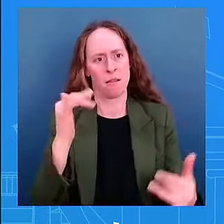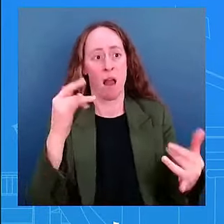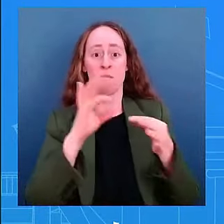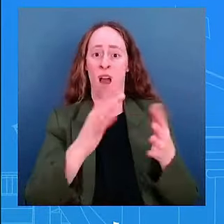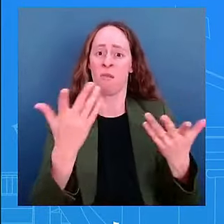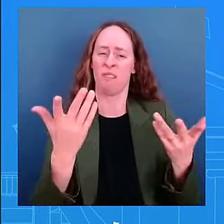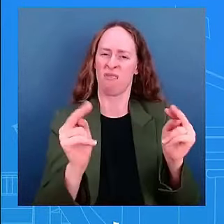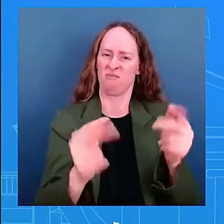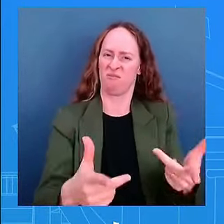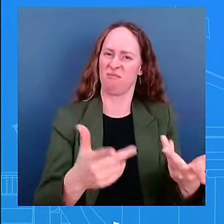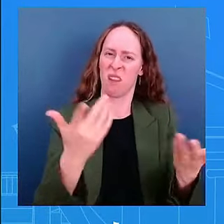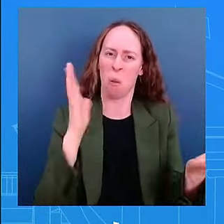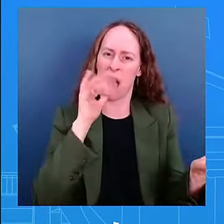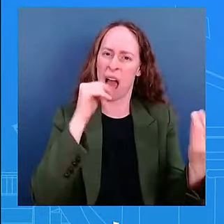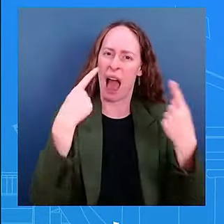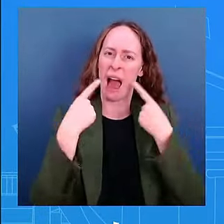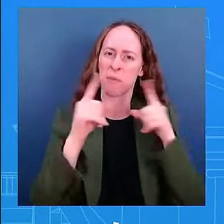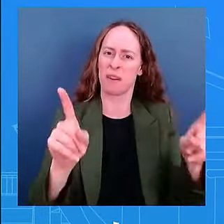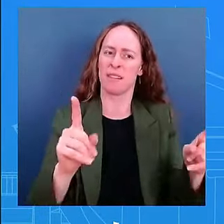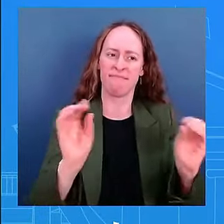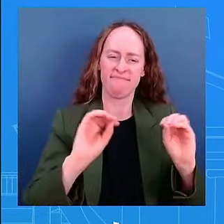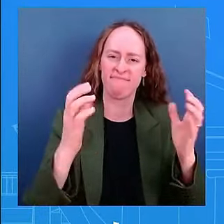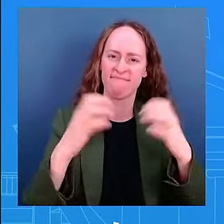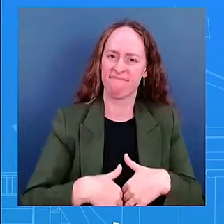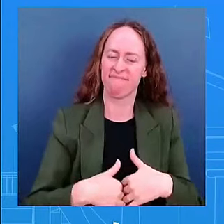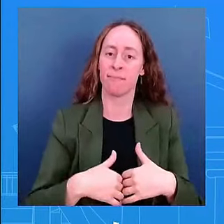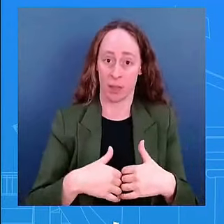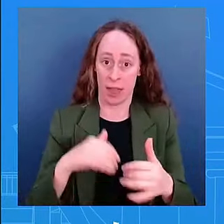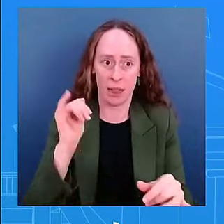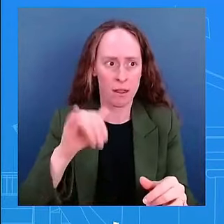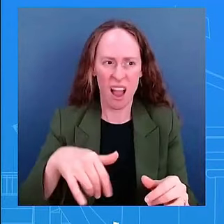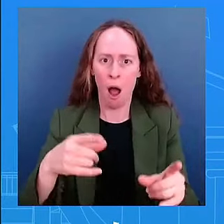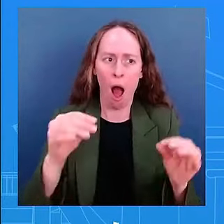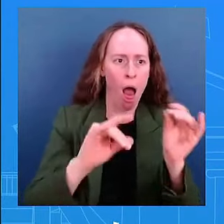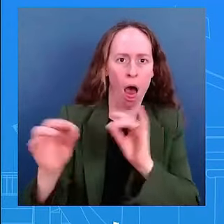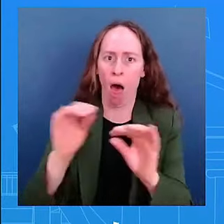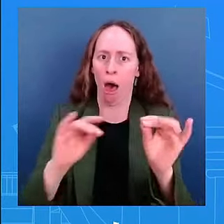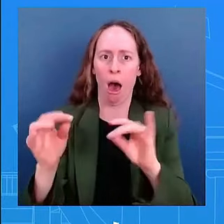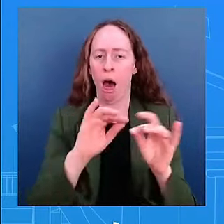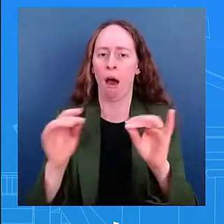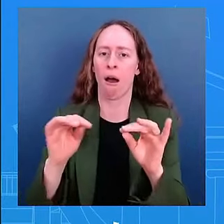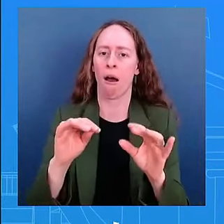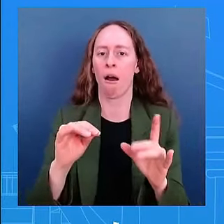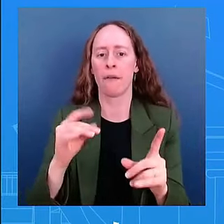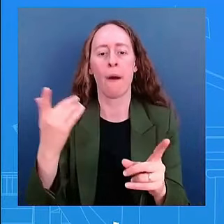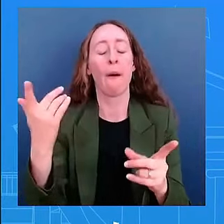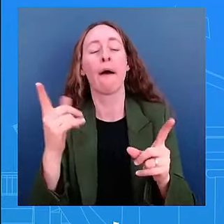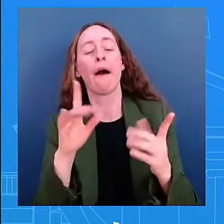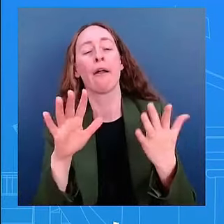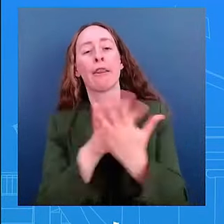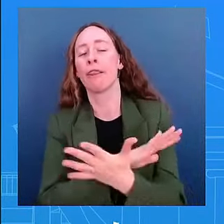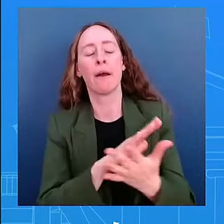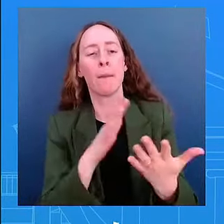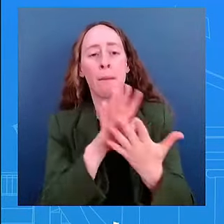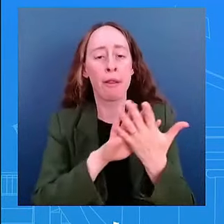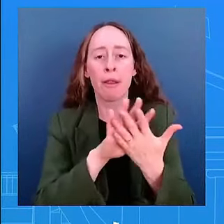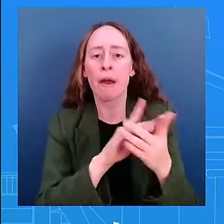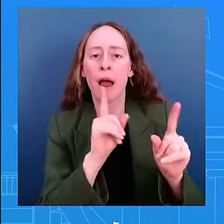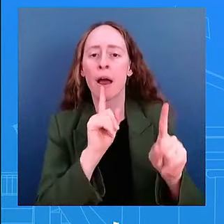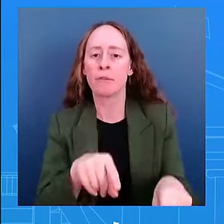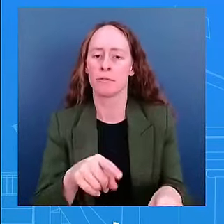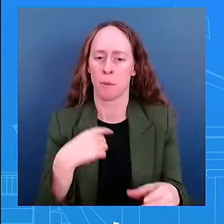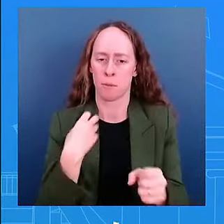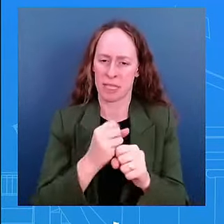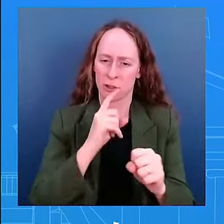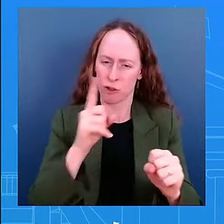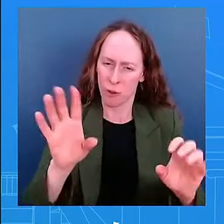and forth people can't really hear him sometimes he can't hear you all uh and that is something he wanted to make sure he was clear on his statement but that